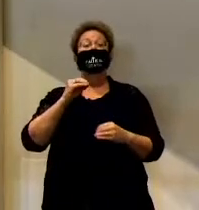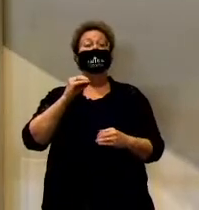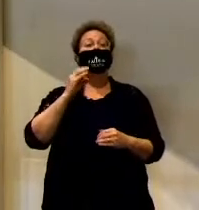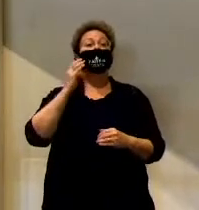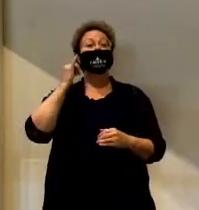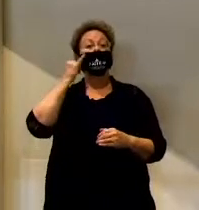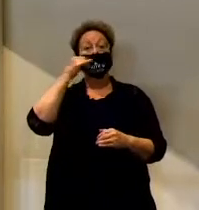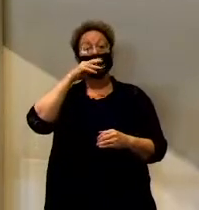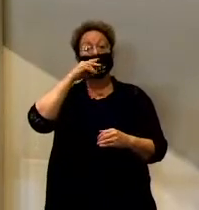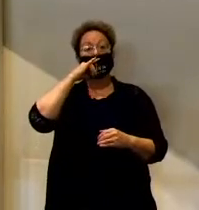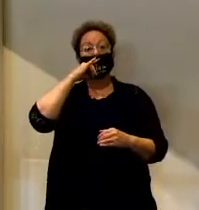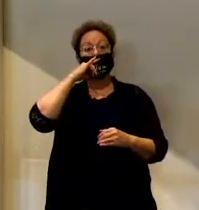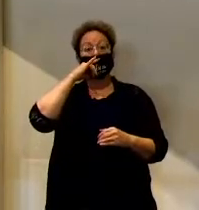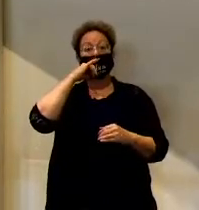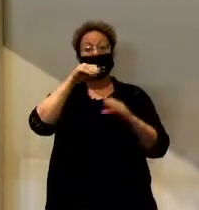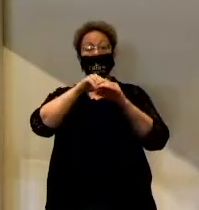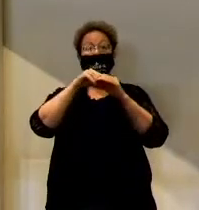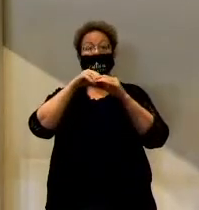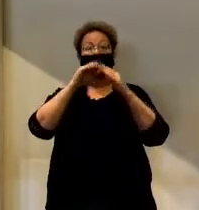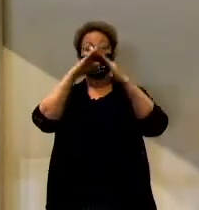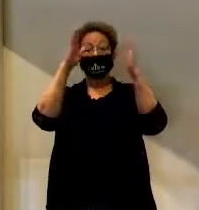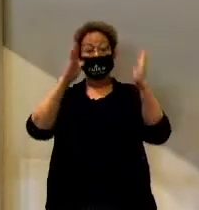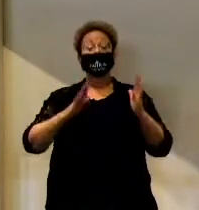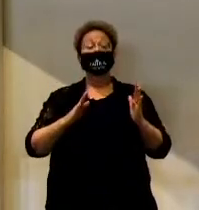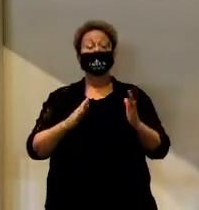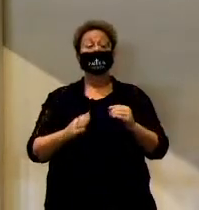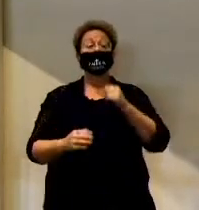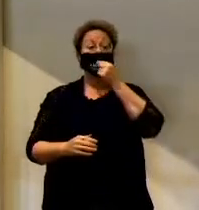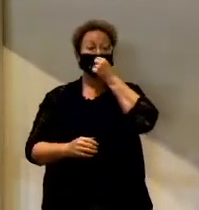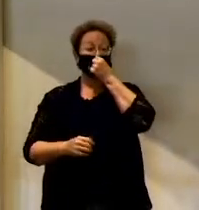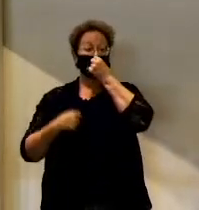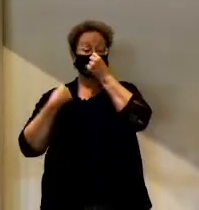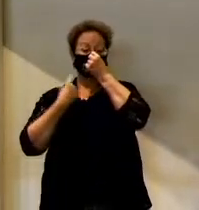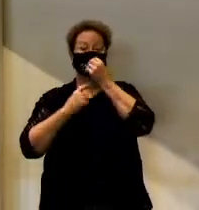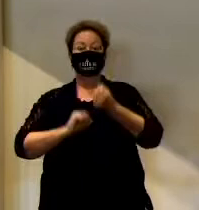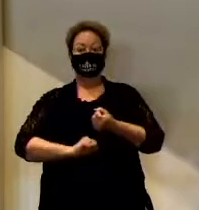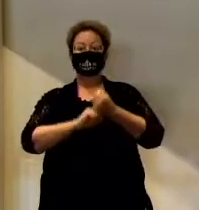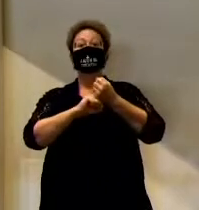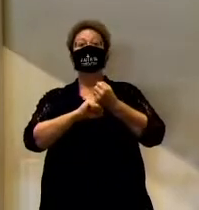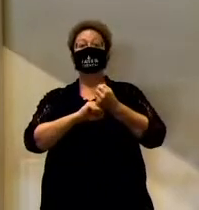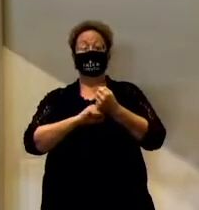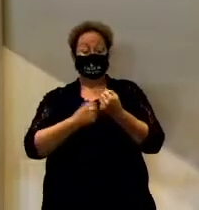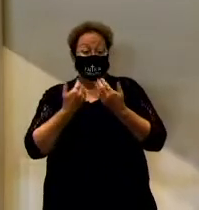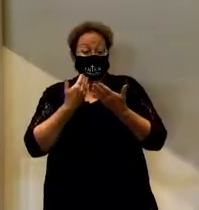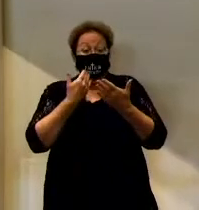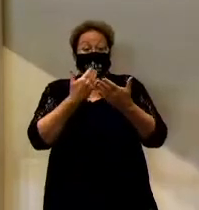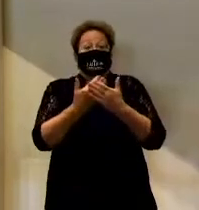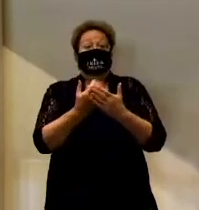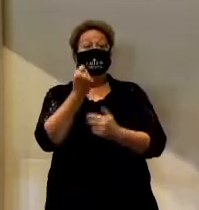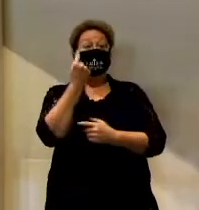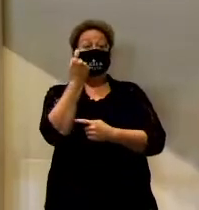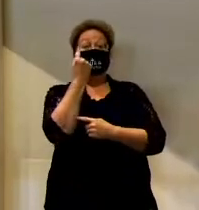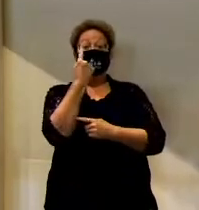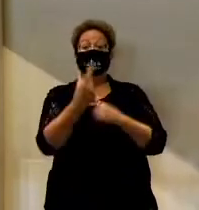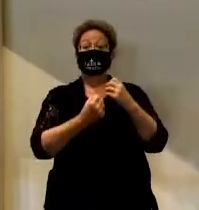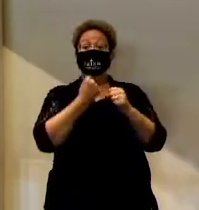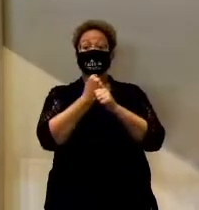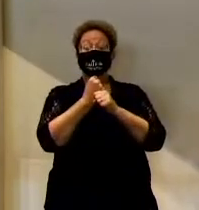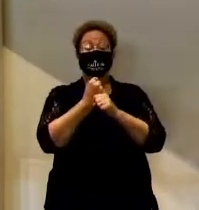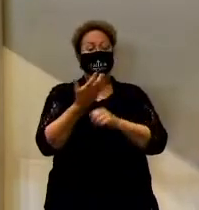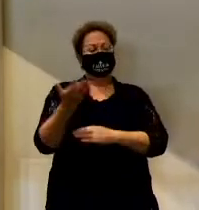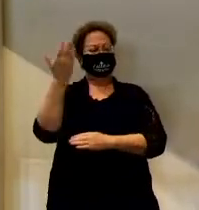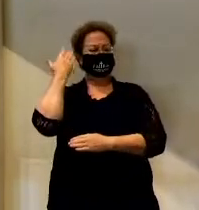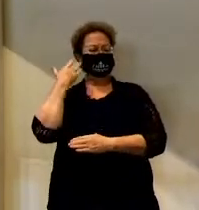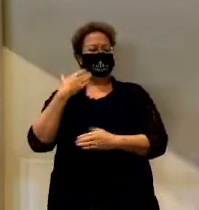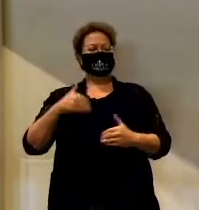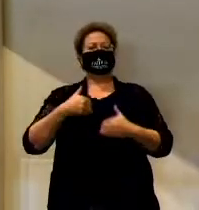of you have children that you've sponsored. This is Eugene. We've sponsored him for almost 11 years now. He was the youngest